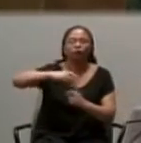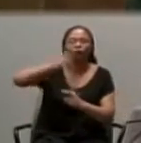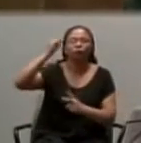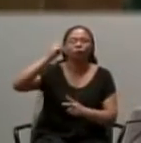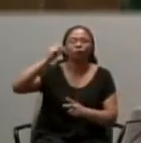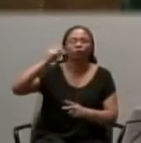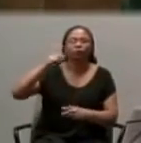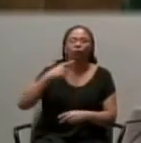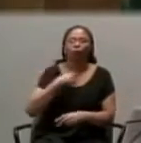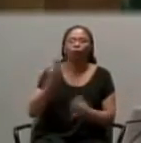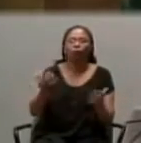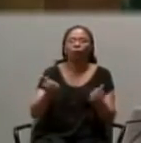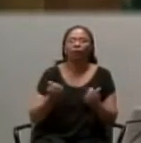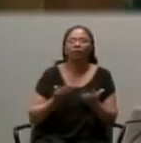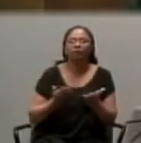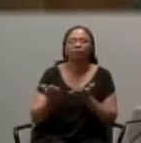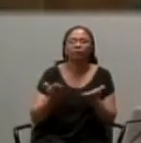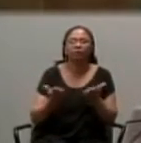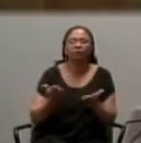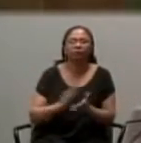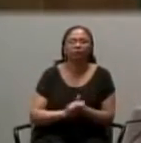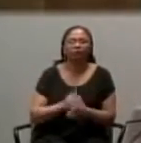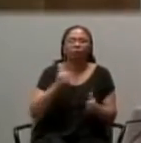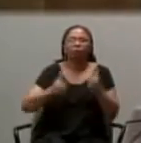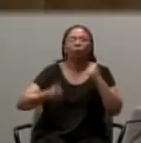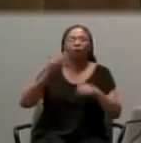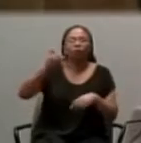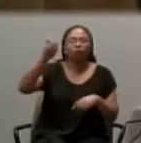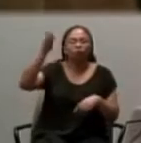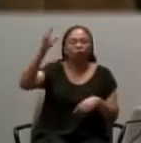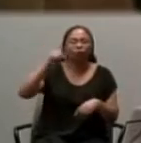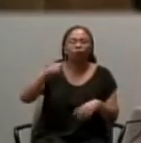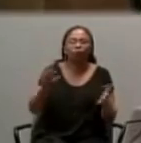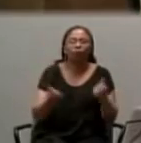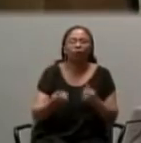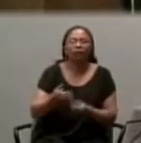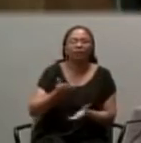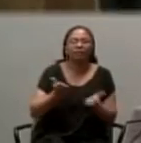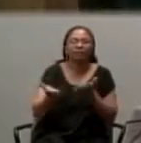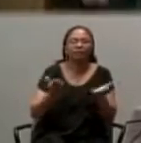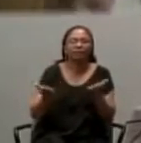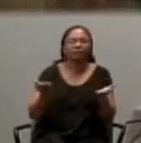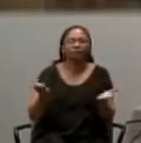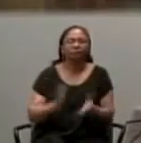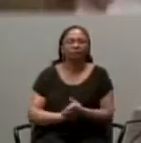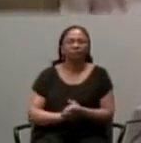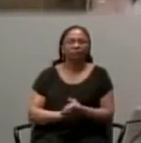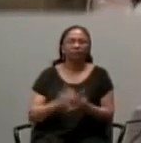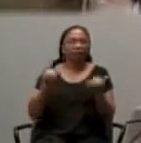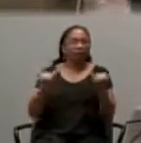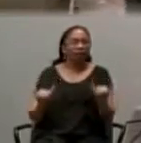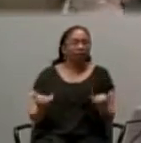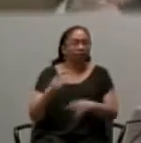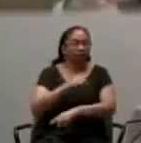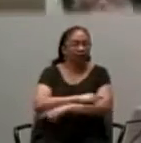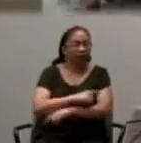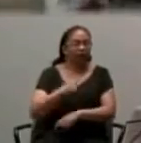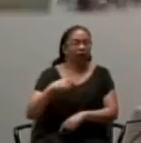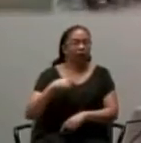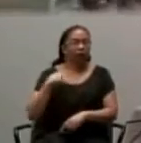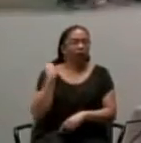worship as God? Who is going to be your God? Which Lord will you serve? And we have to answer the same question in today's world.